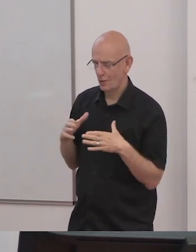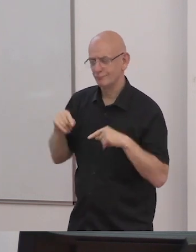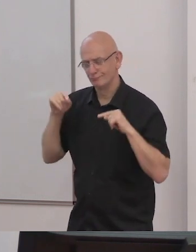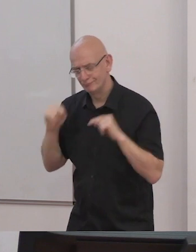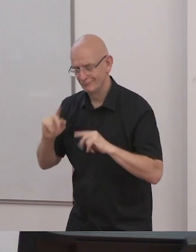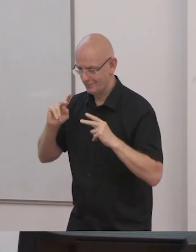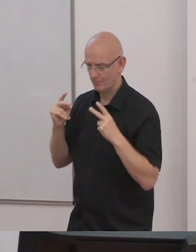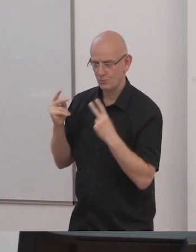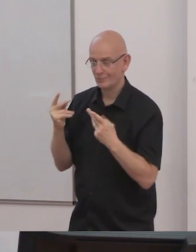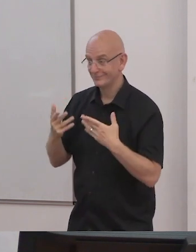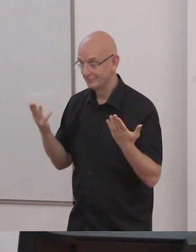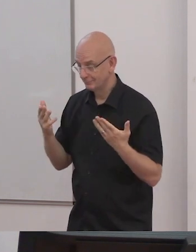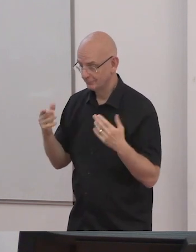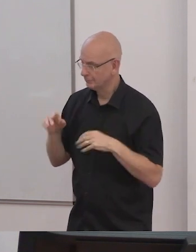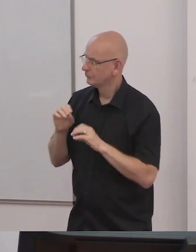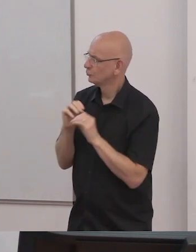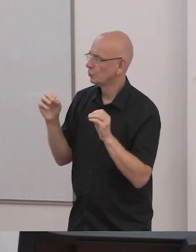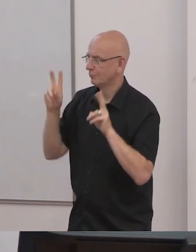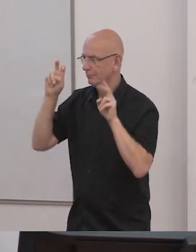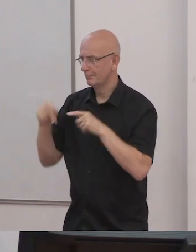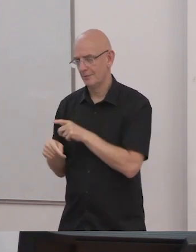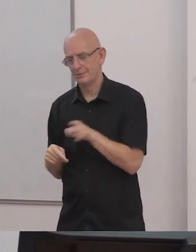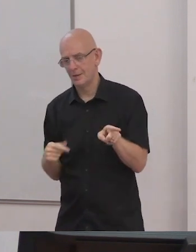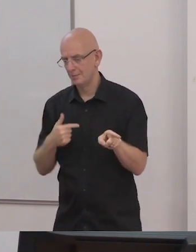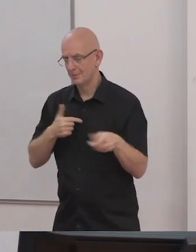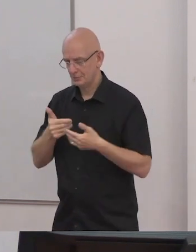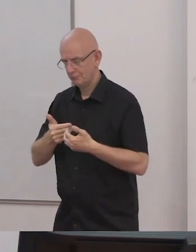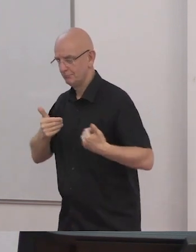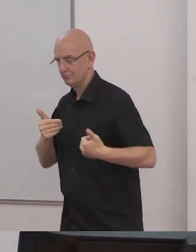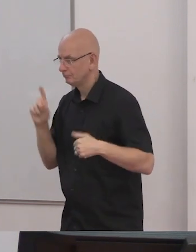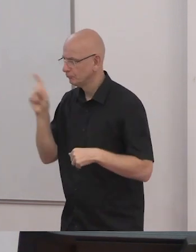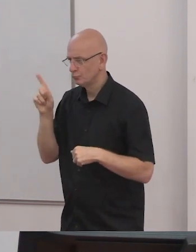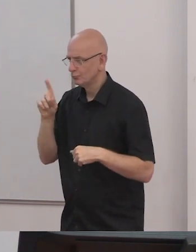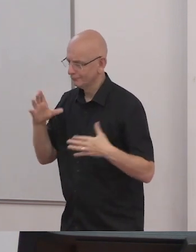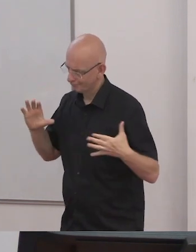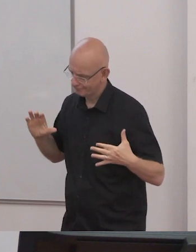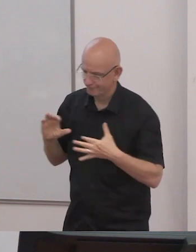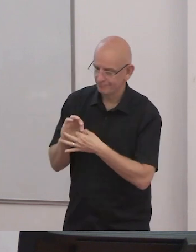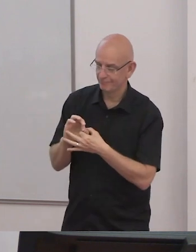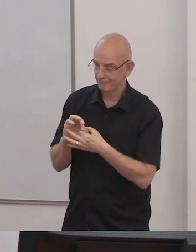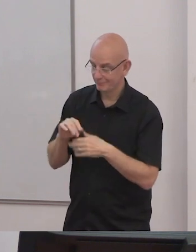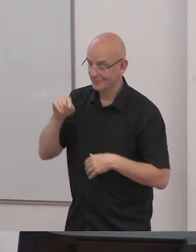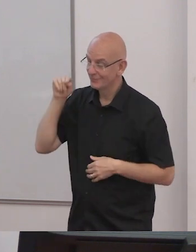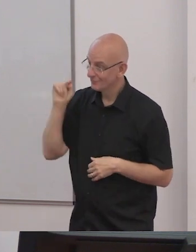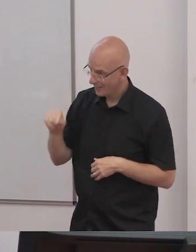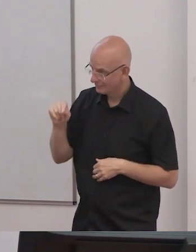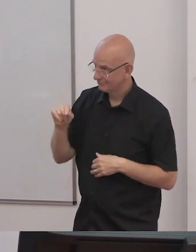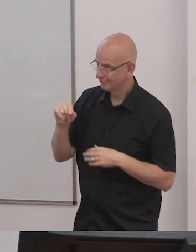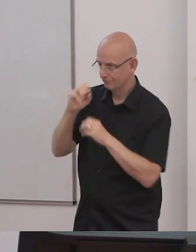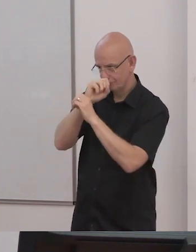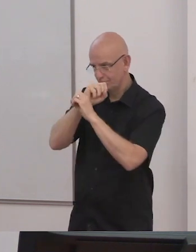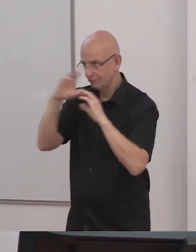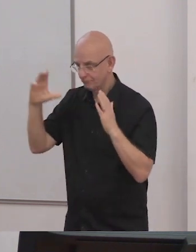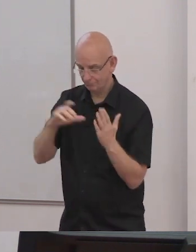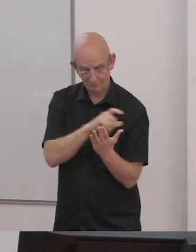behind article 24 in the convention on the rights of persons with